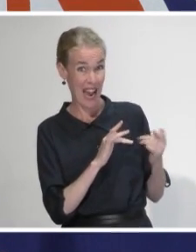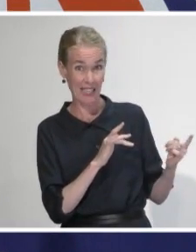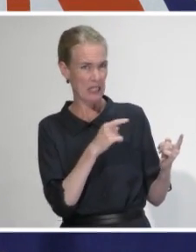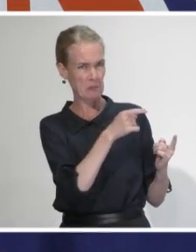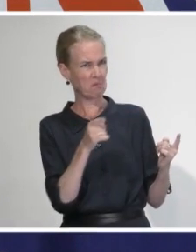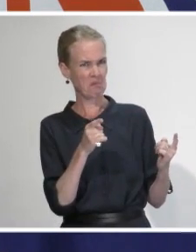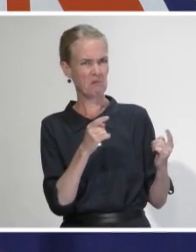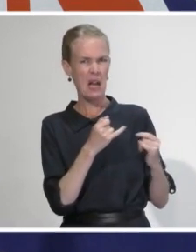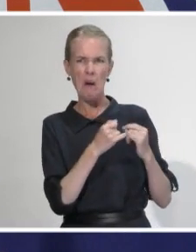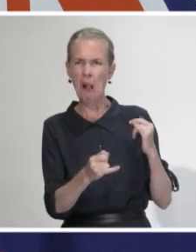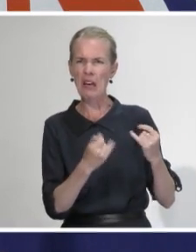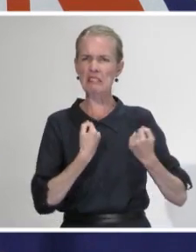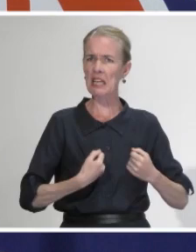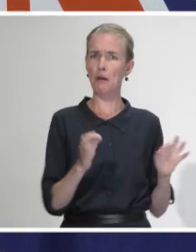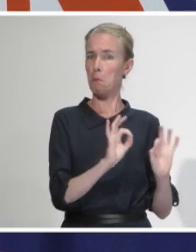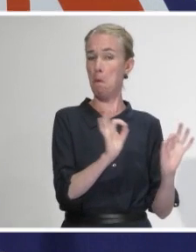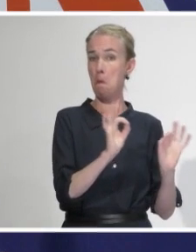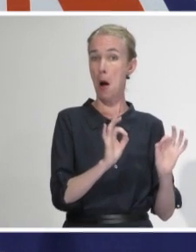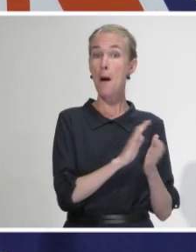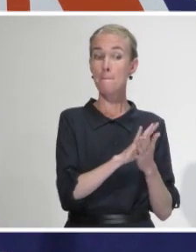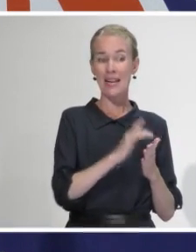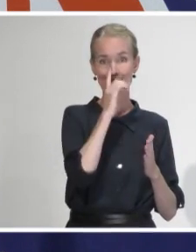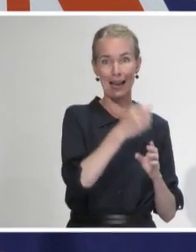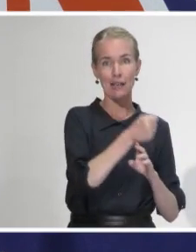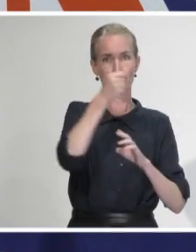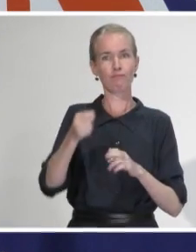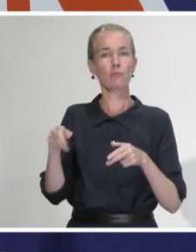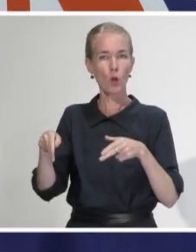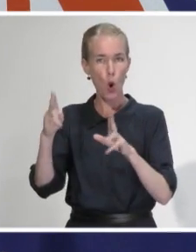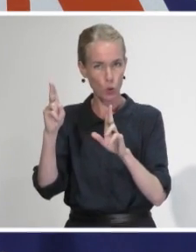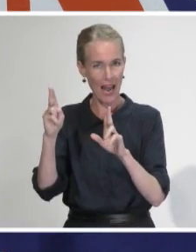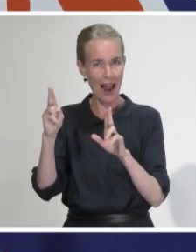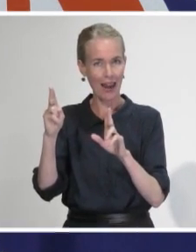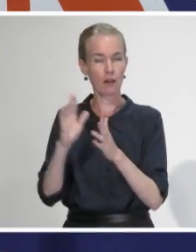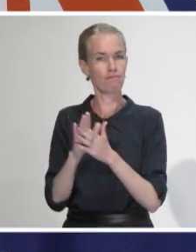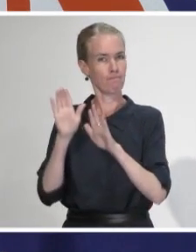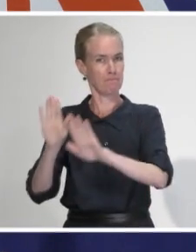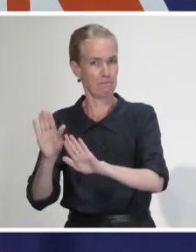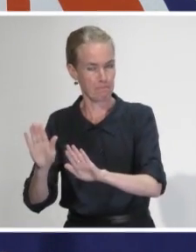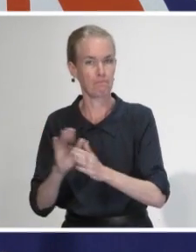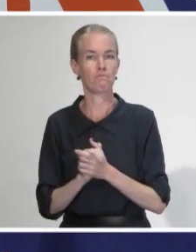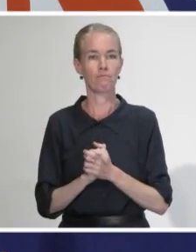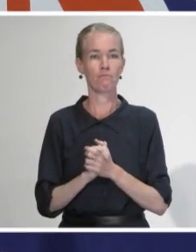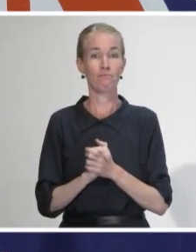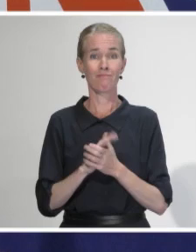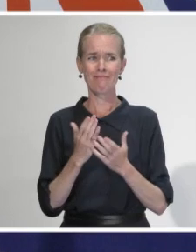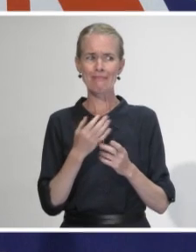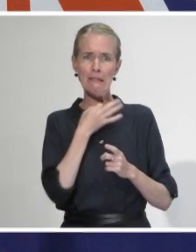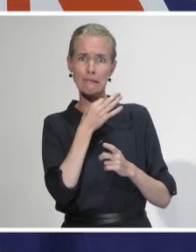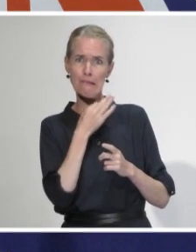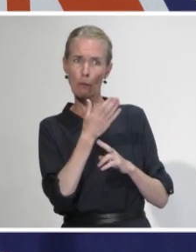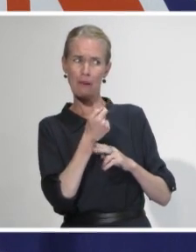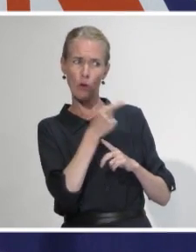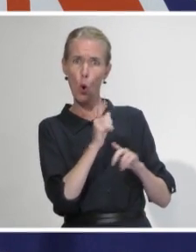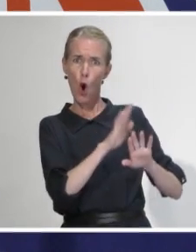will be going into an isolation facility. Because they're coming out of a situation where there was very high level of infection and we're considering